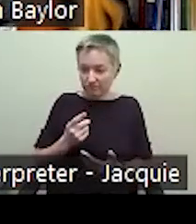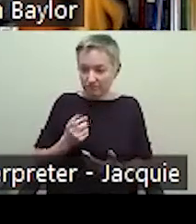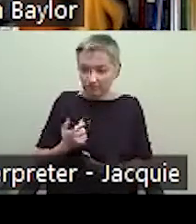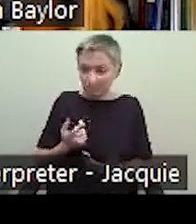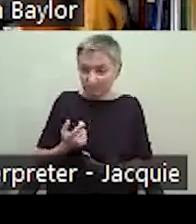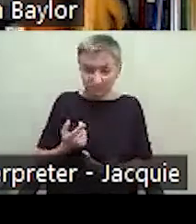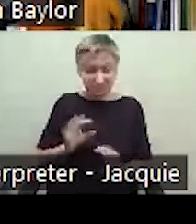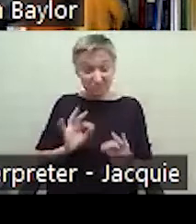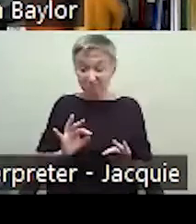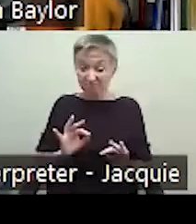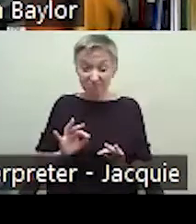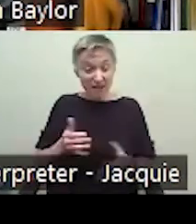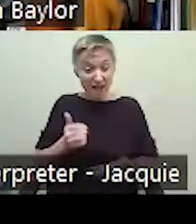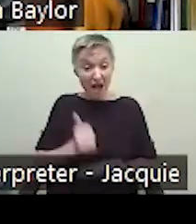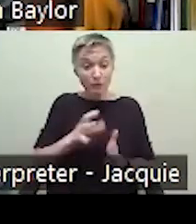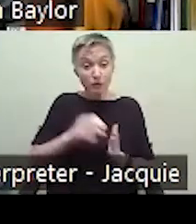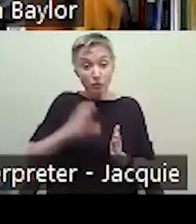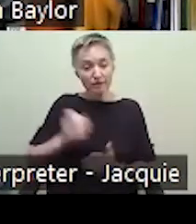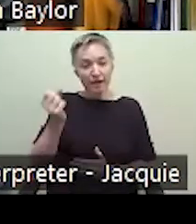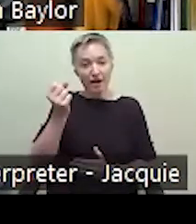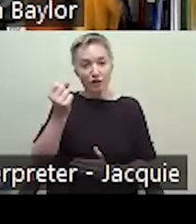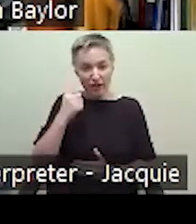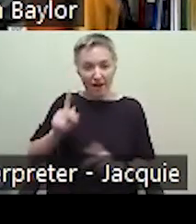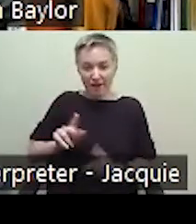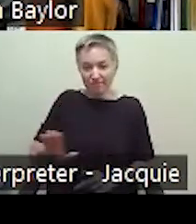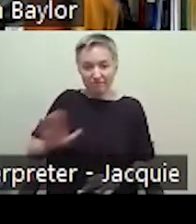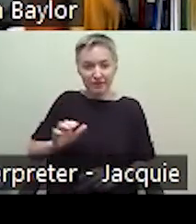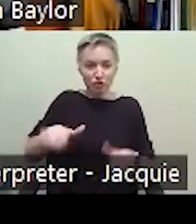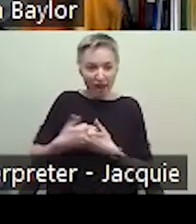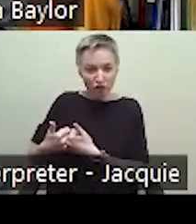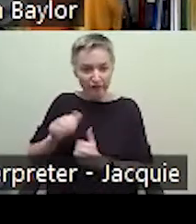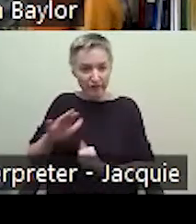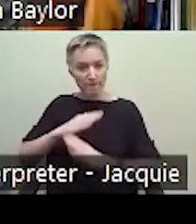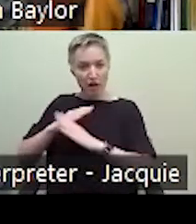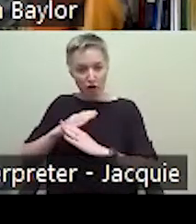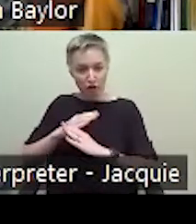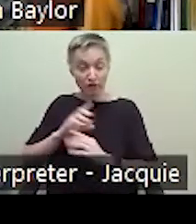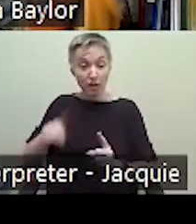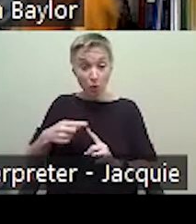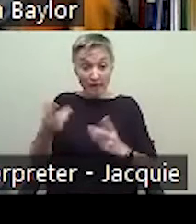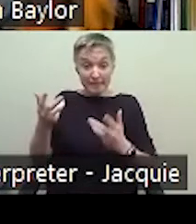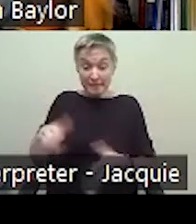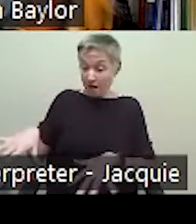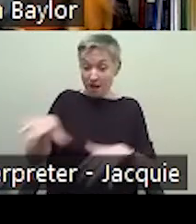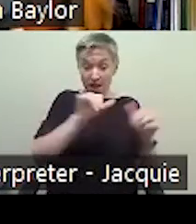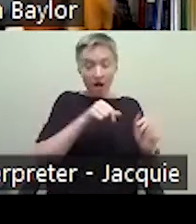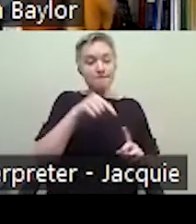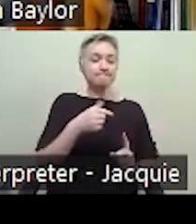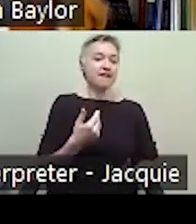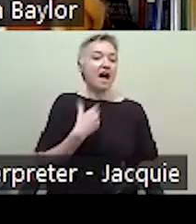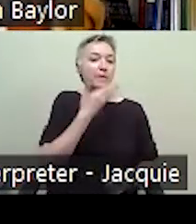um, the challenges and the barriers, and that they would perhaps leave with a deeper understanding about poverty.